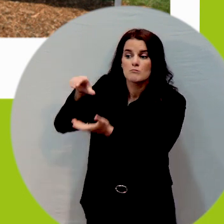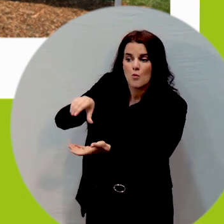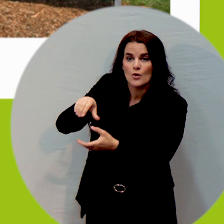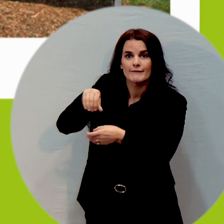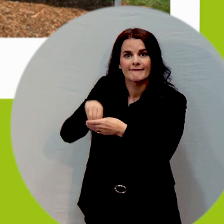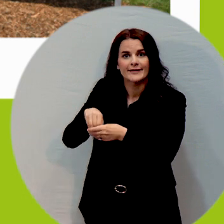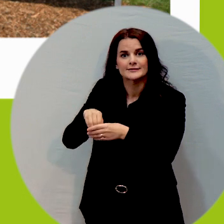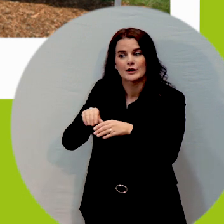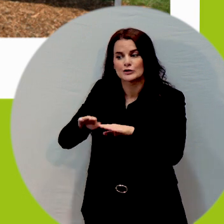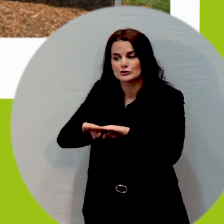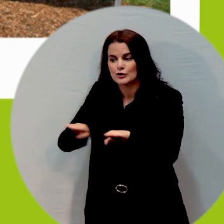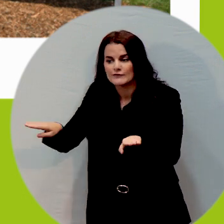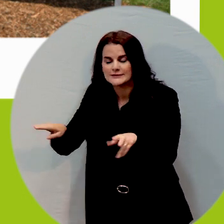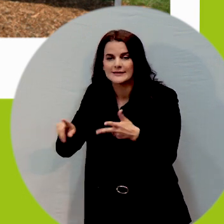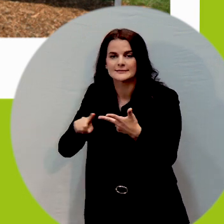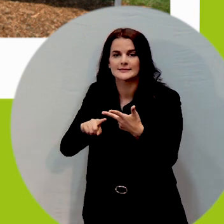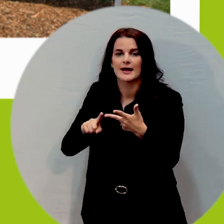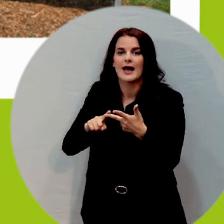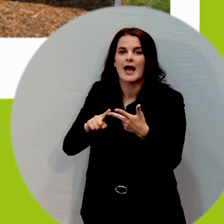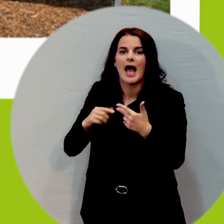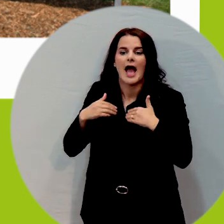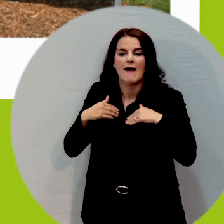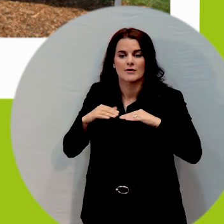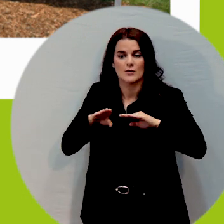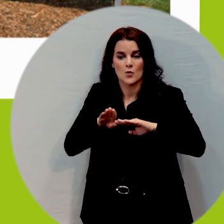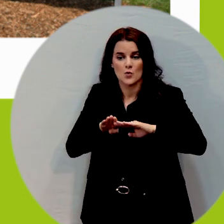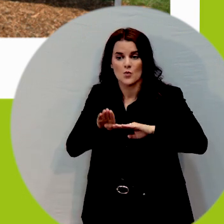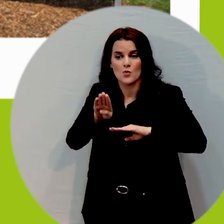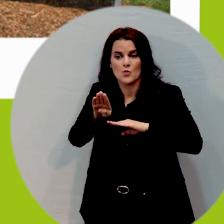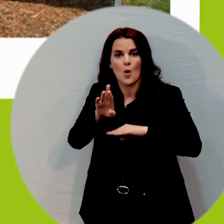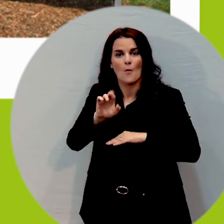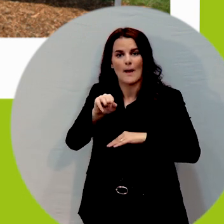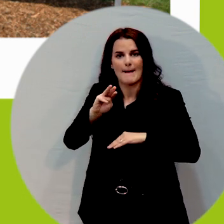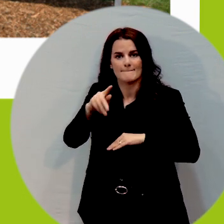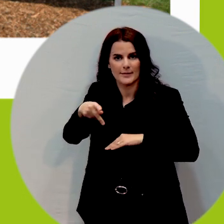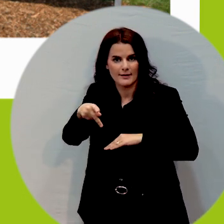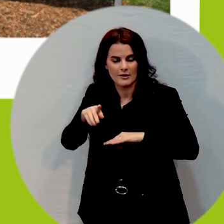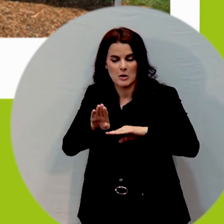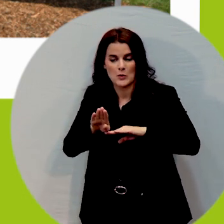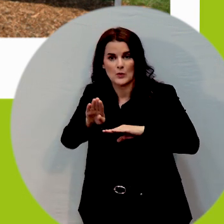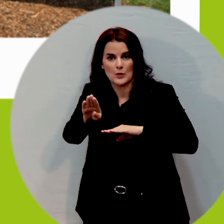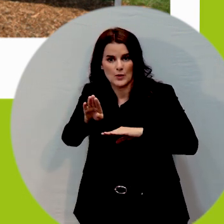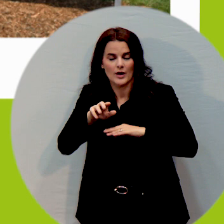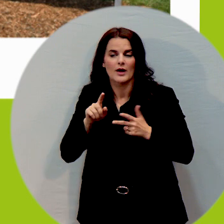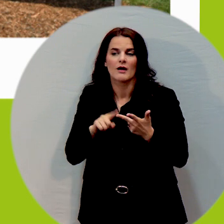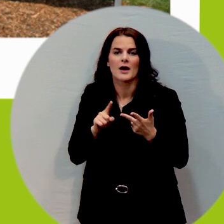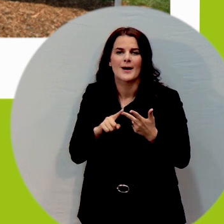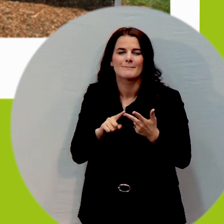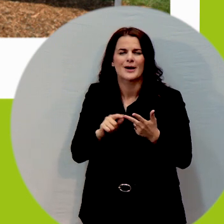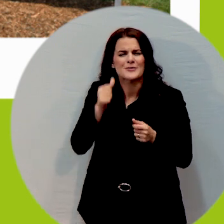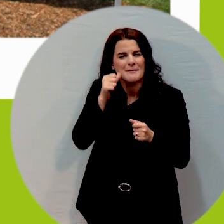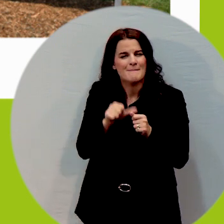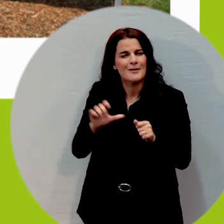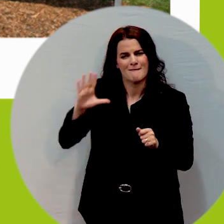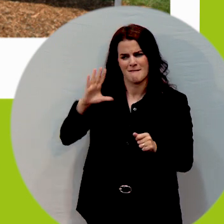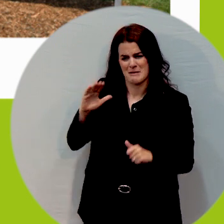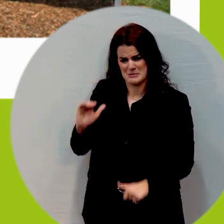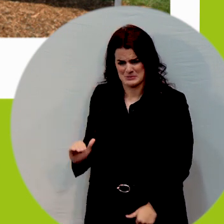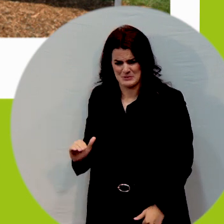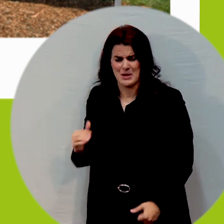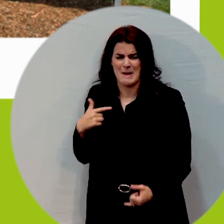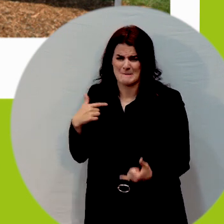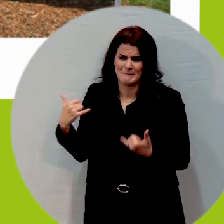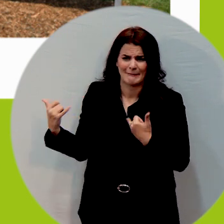on the playground but i think what most of us think about when we were younger and playing on playgrounds is interacting with our friends